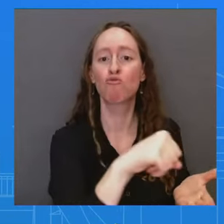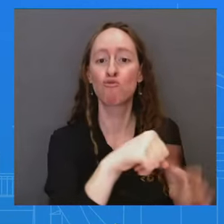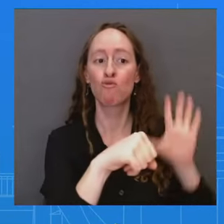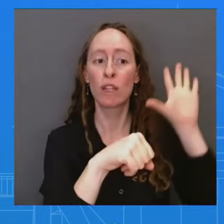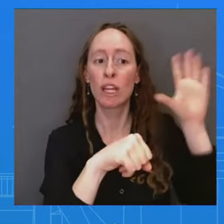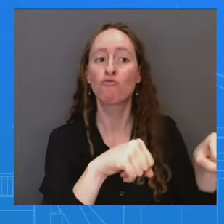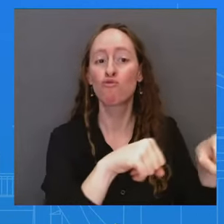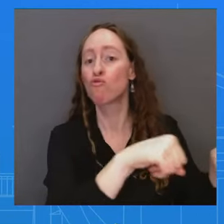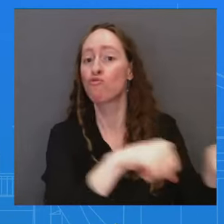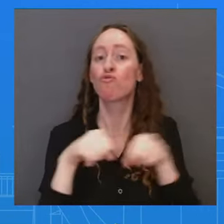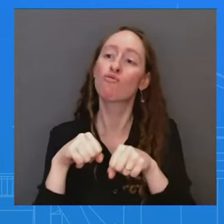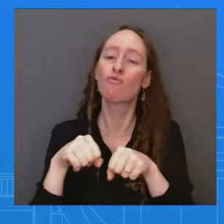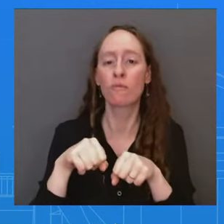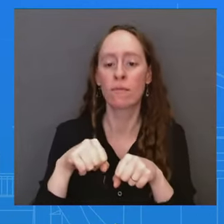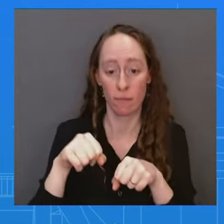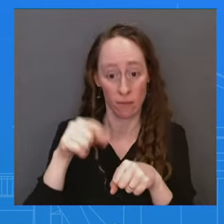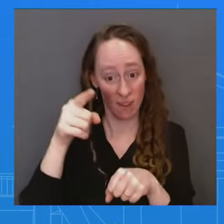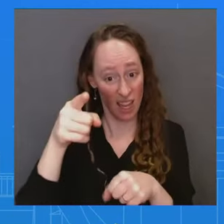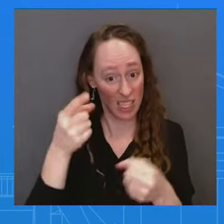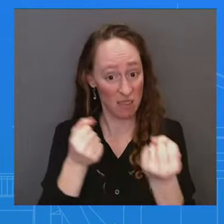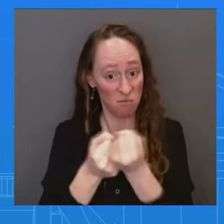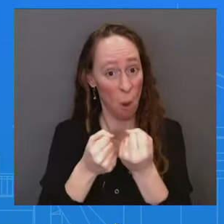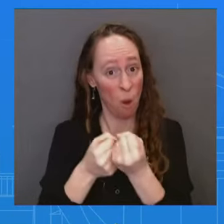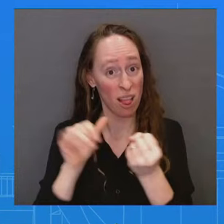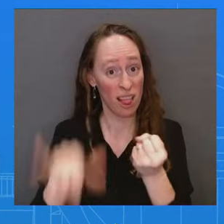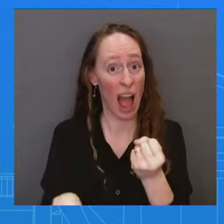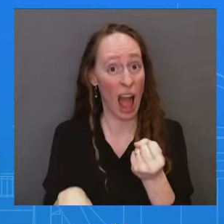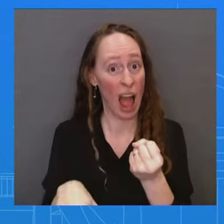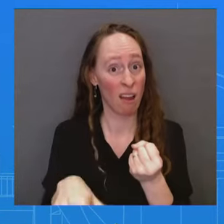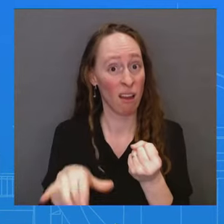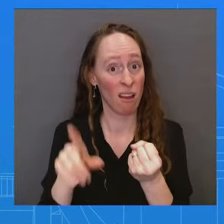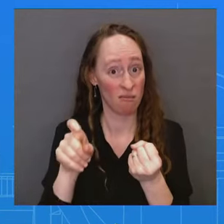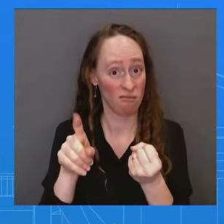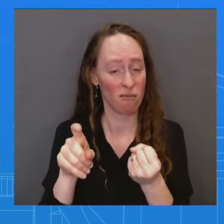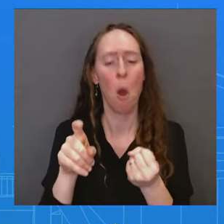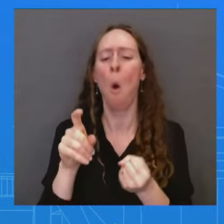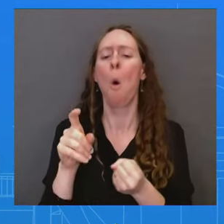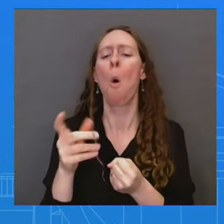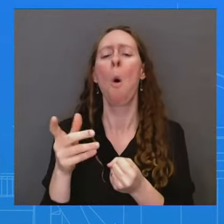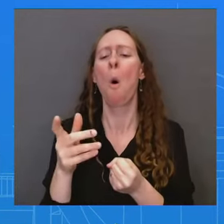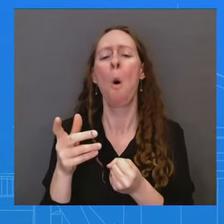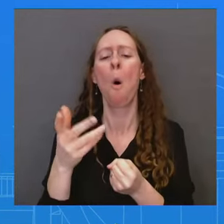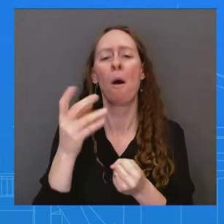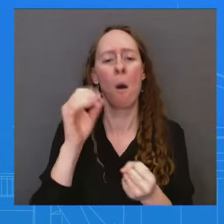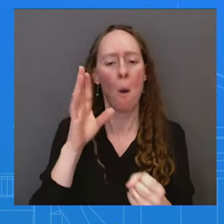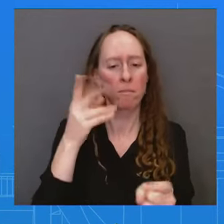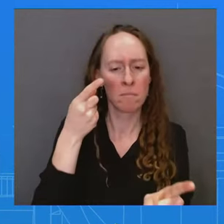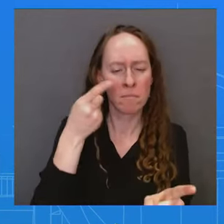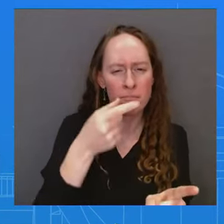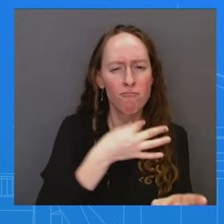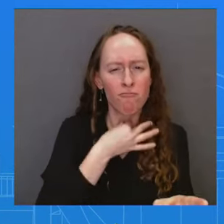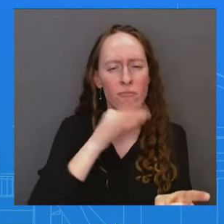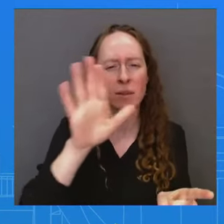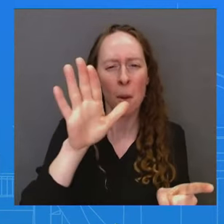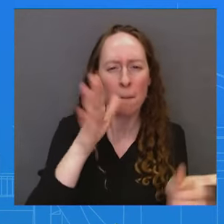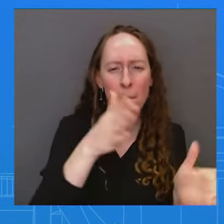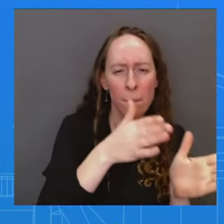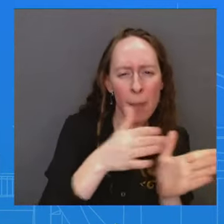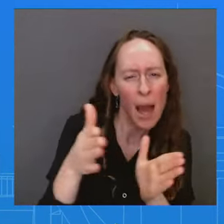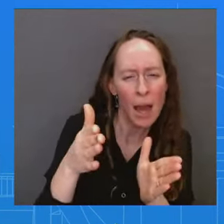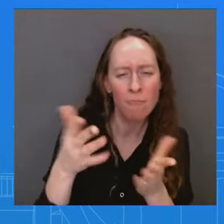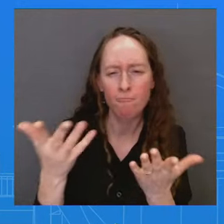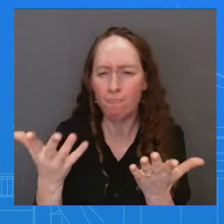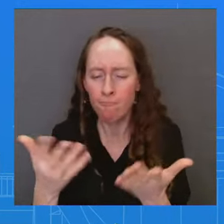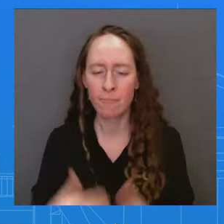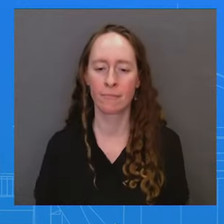but you're discussing just details or the way to do it, or you're still waiting? I don't have an update for you on that. Go ahead, sir.